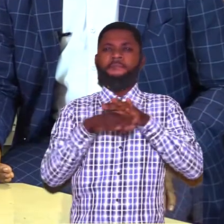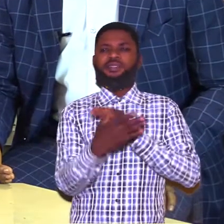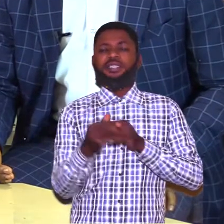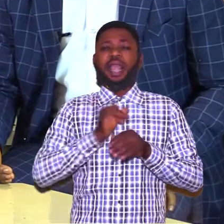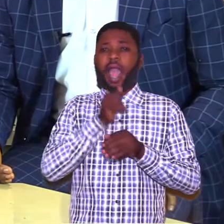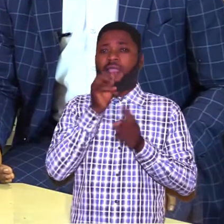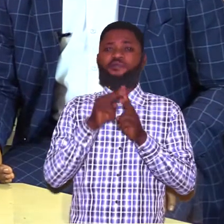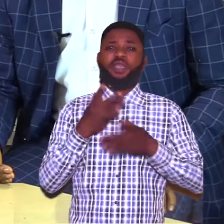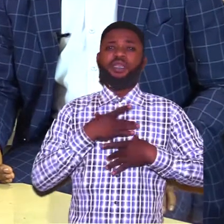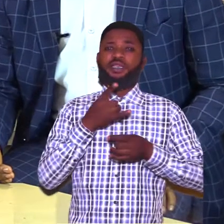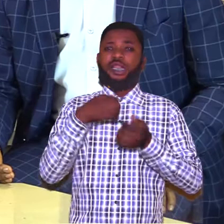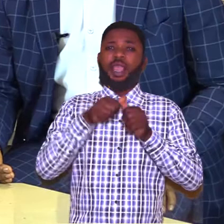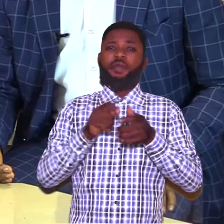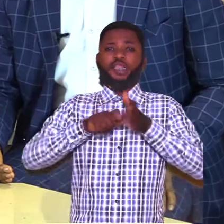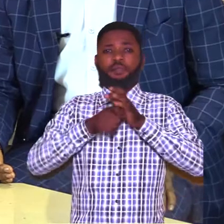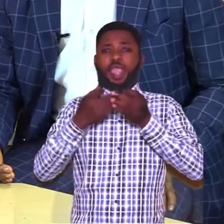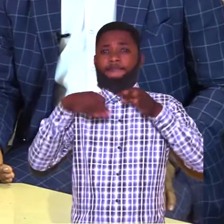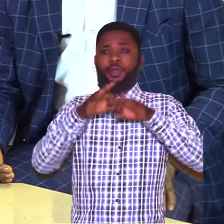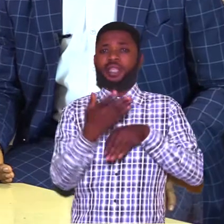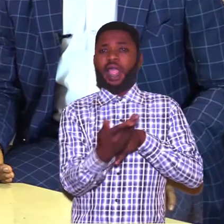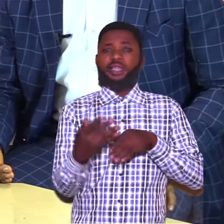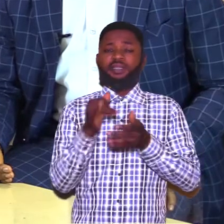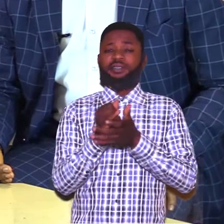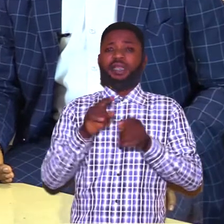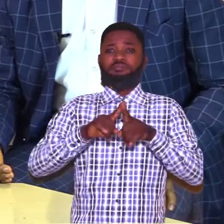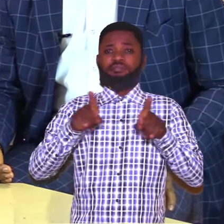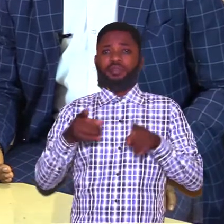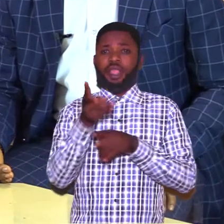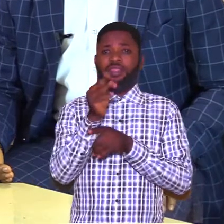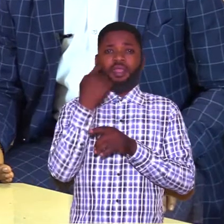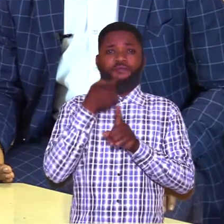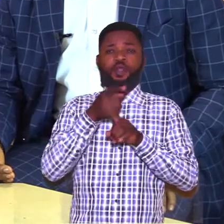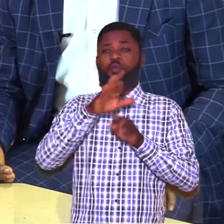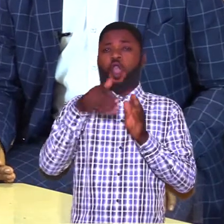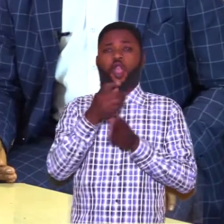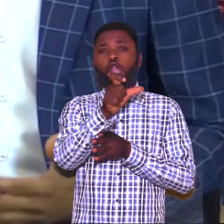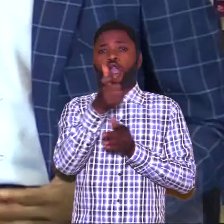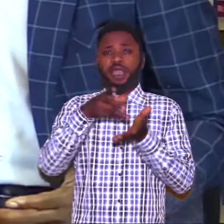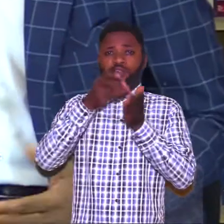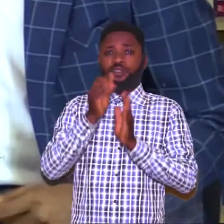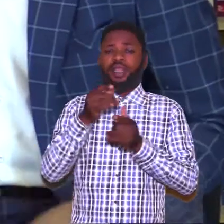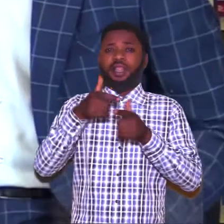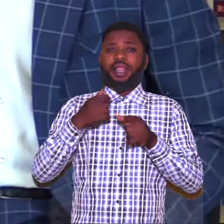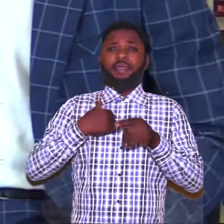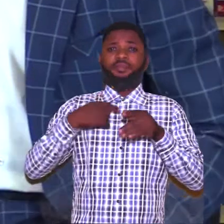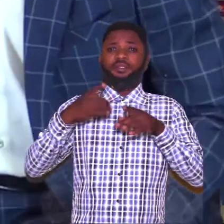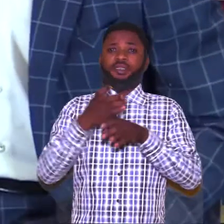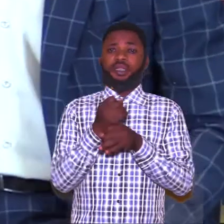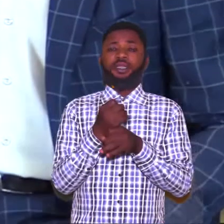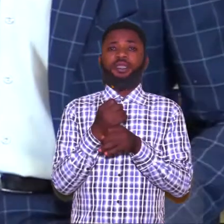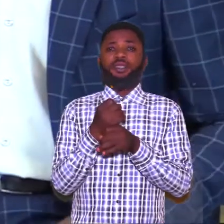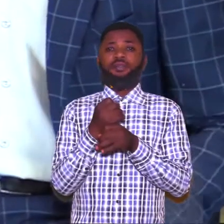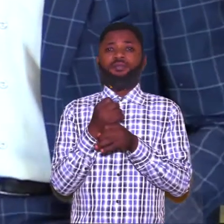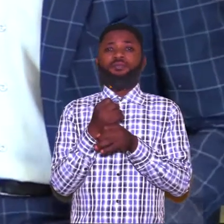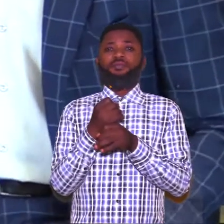interested in all those key things that you train them that distinguishes them from all of the students let me take mechanical engineering